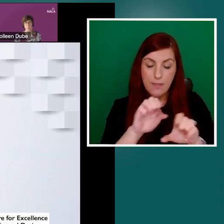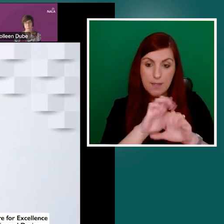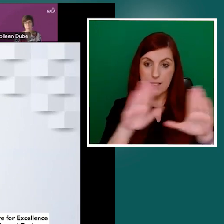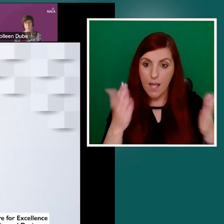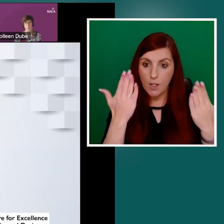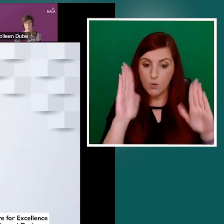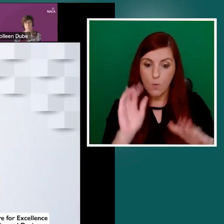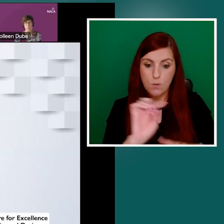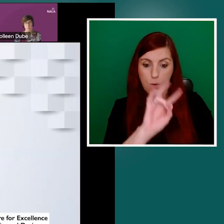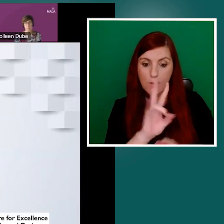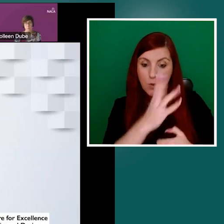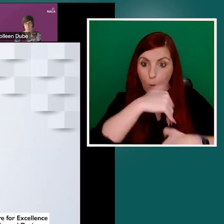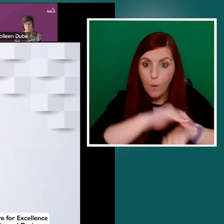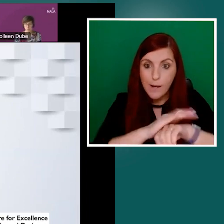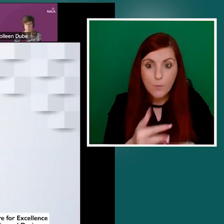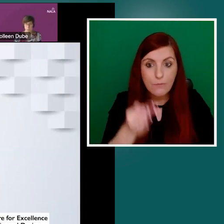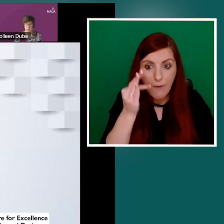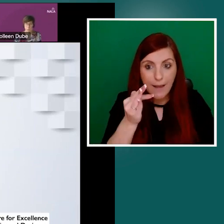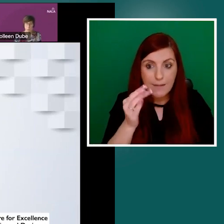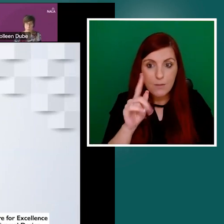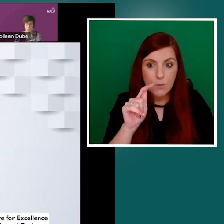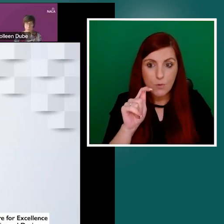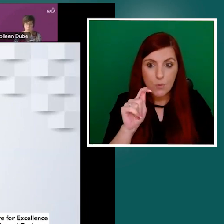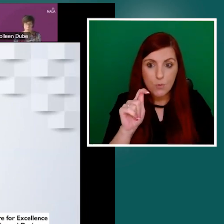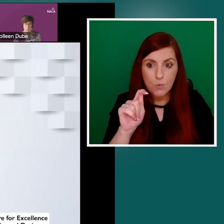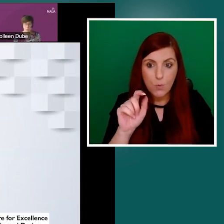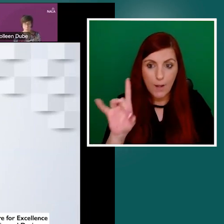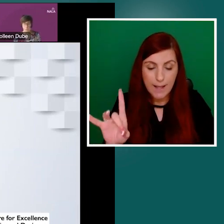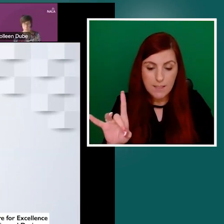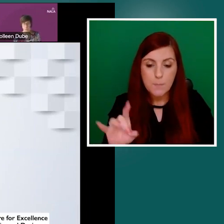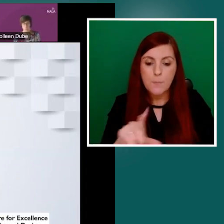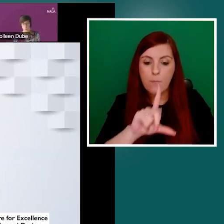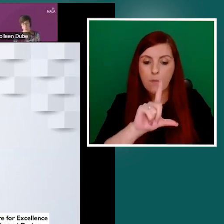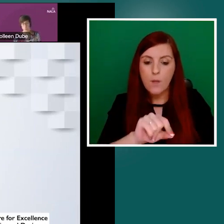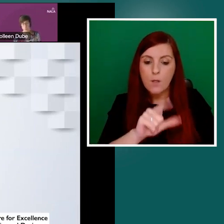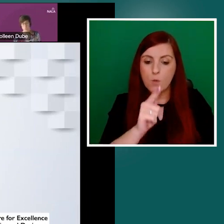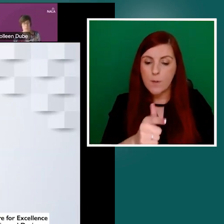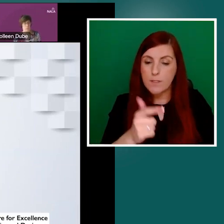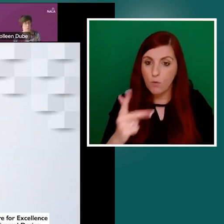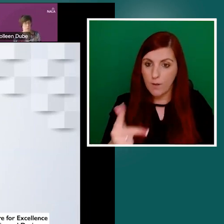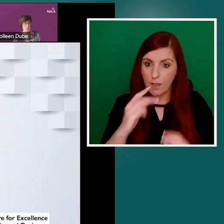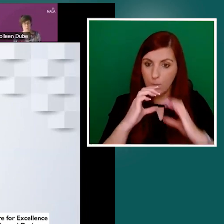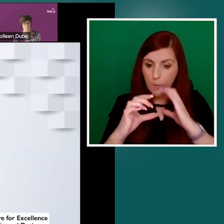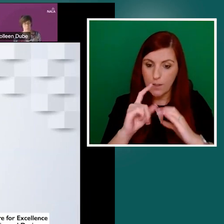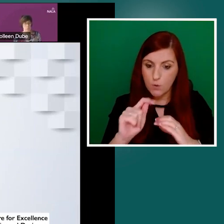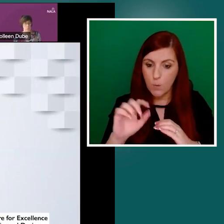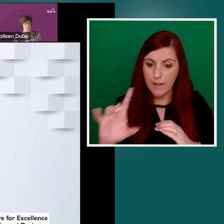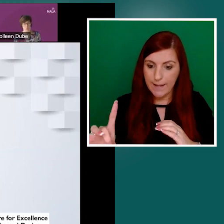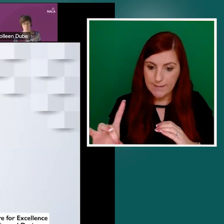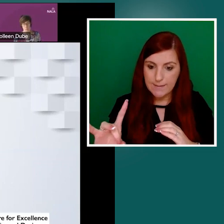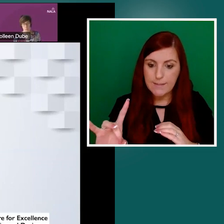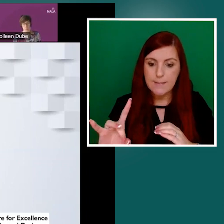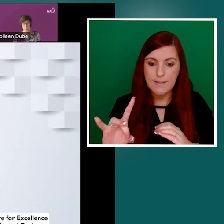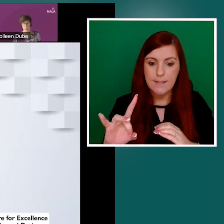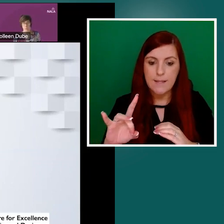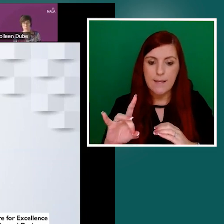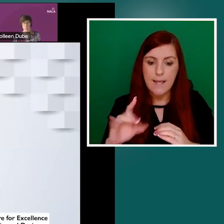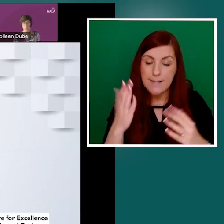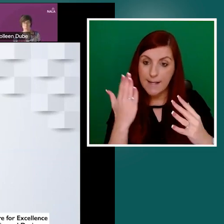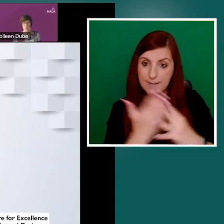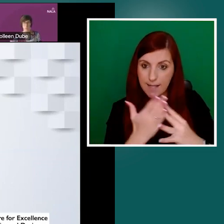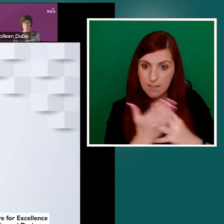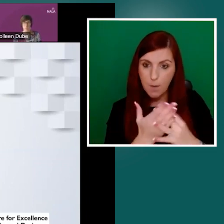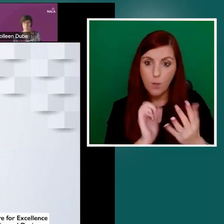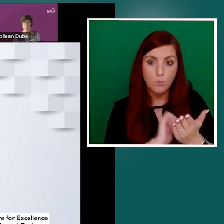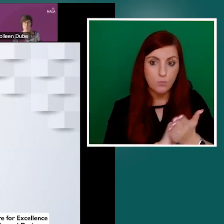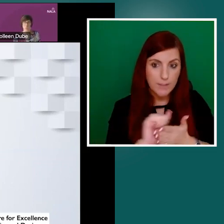toolkit is hosted as an accessible printable PDF. And it's also